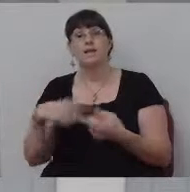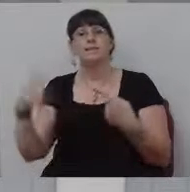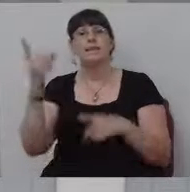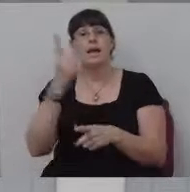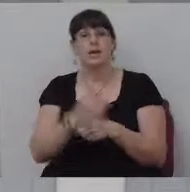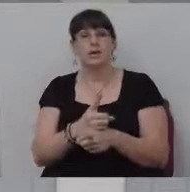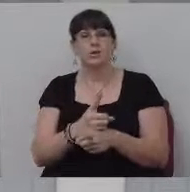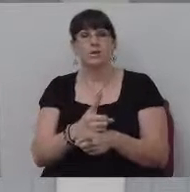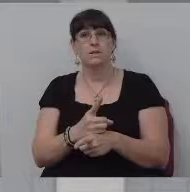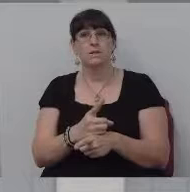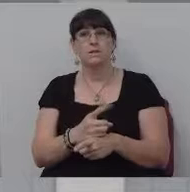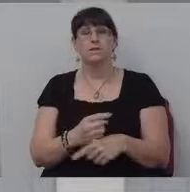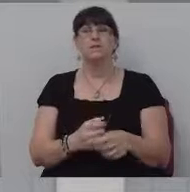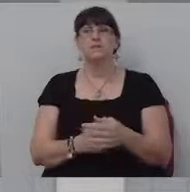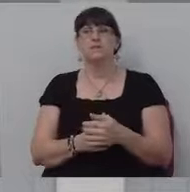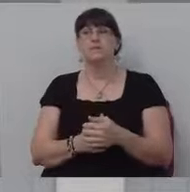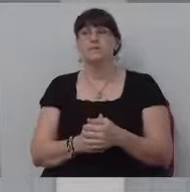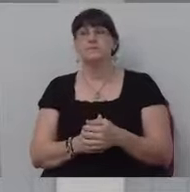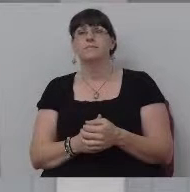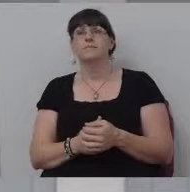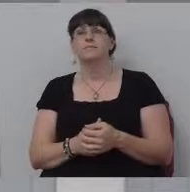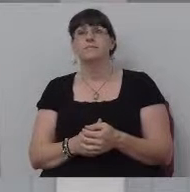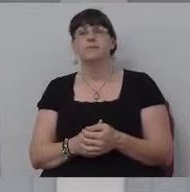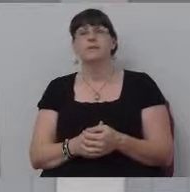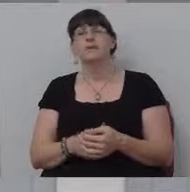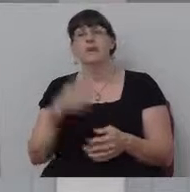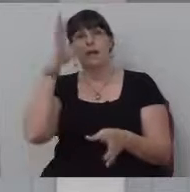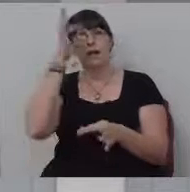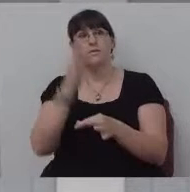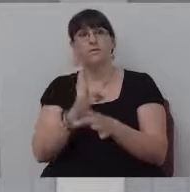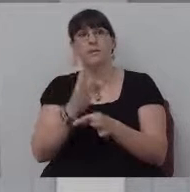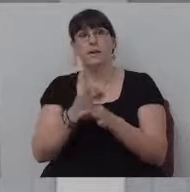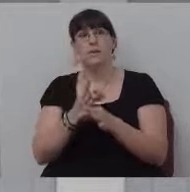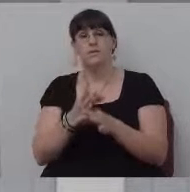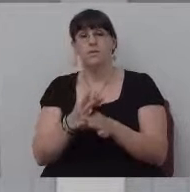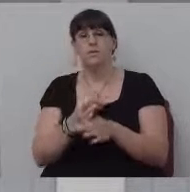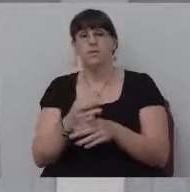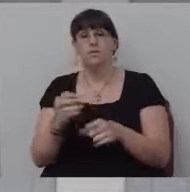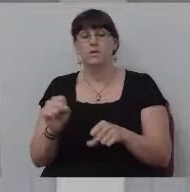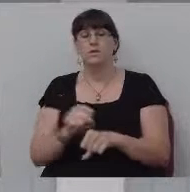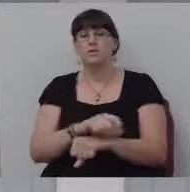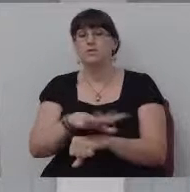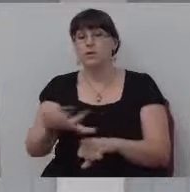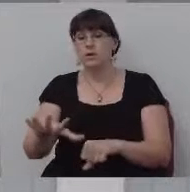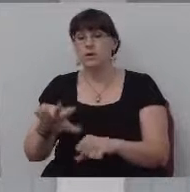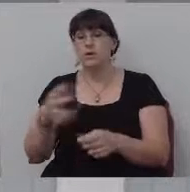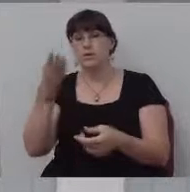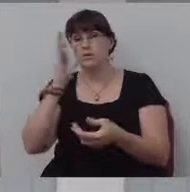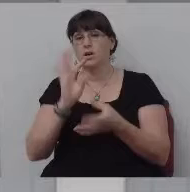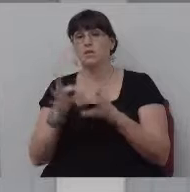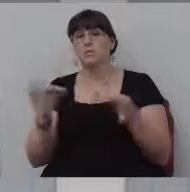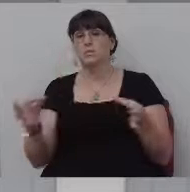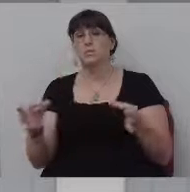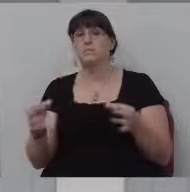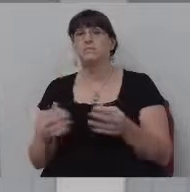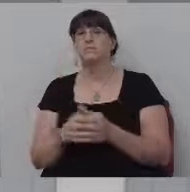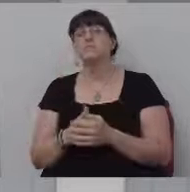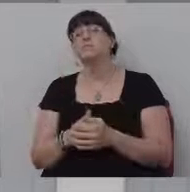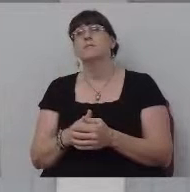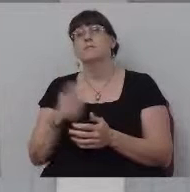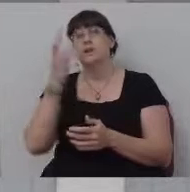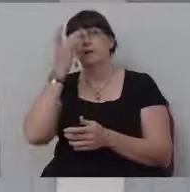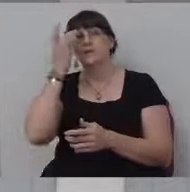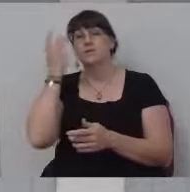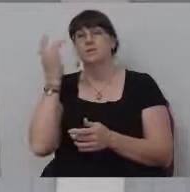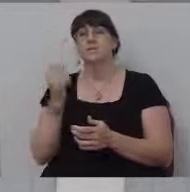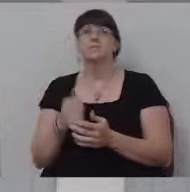and, um, and, um, and faithful transmission of God's word. And they're translating from that Greek text, but they're also using